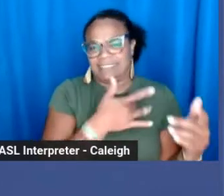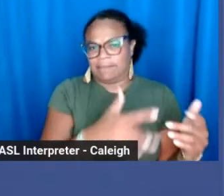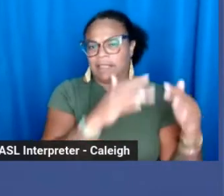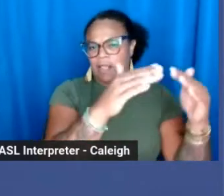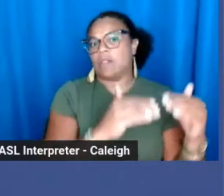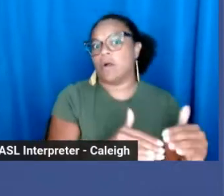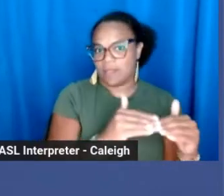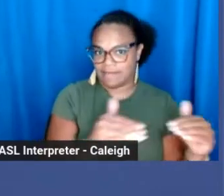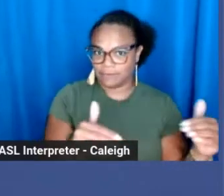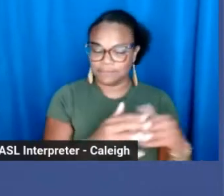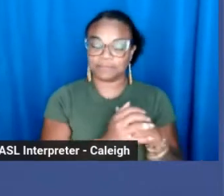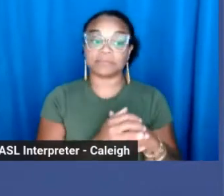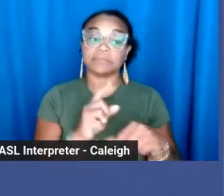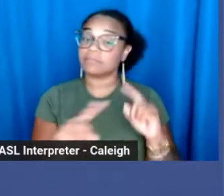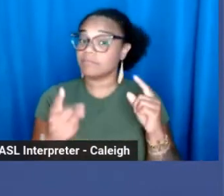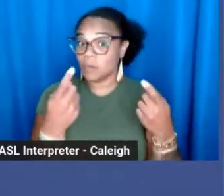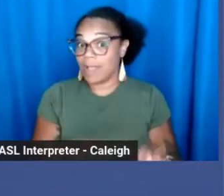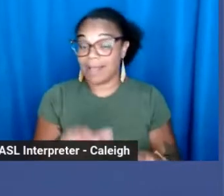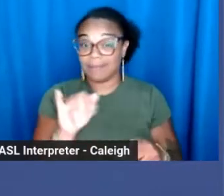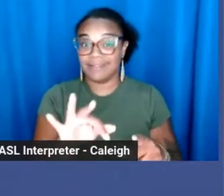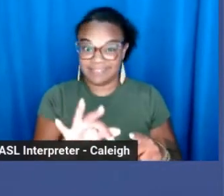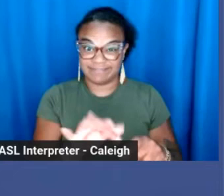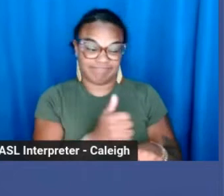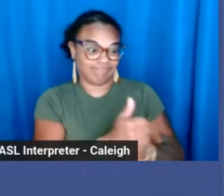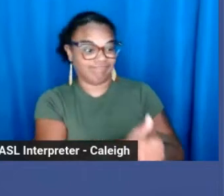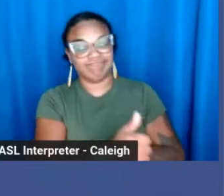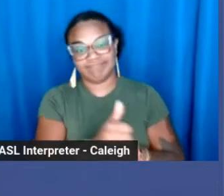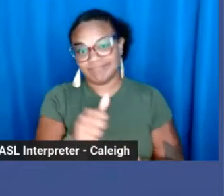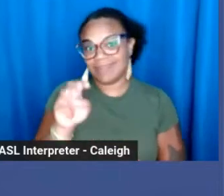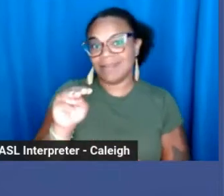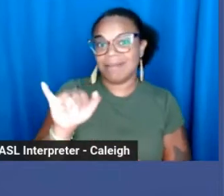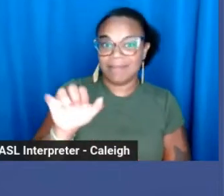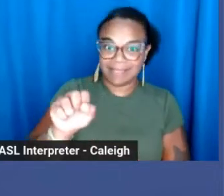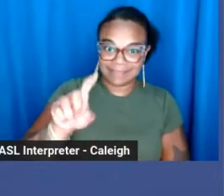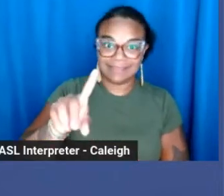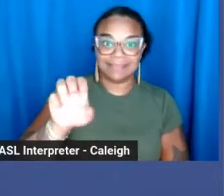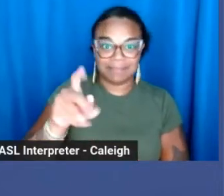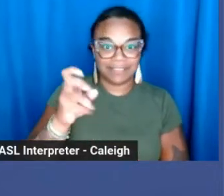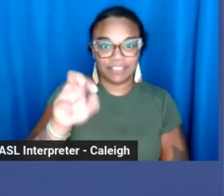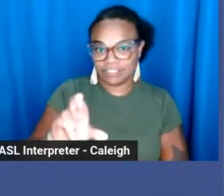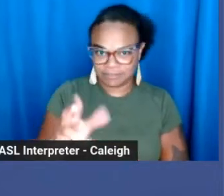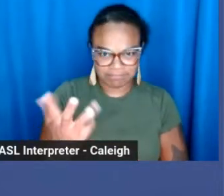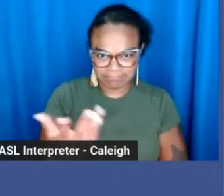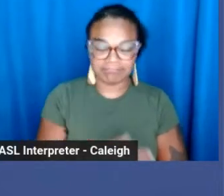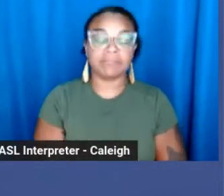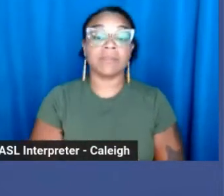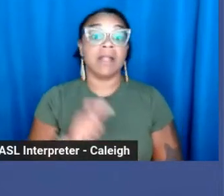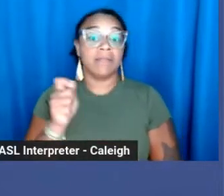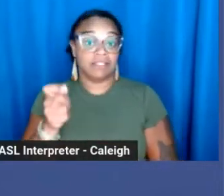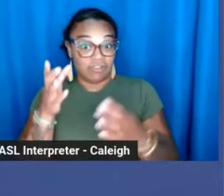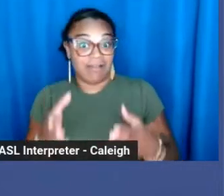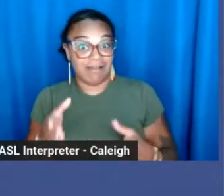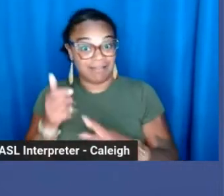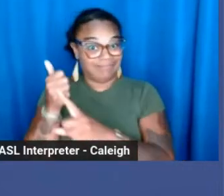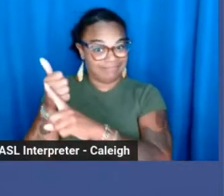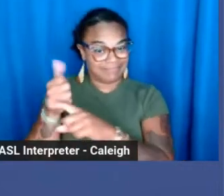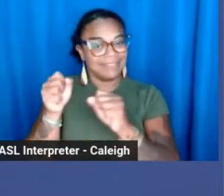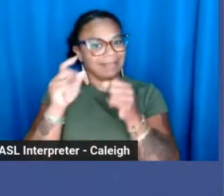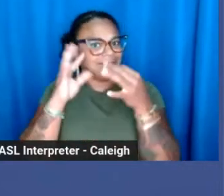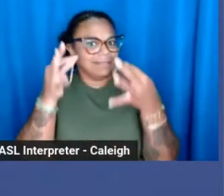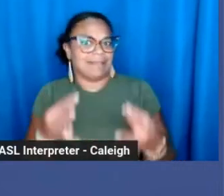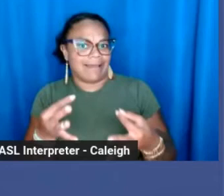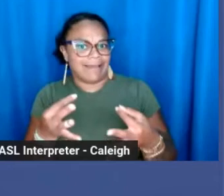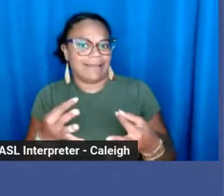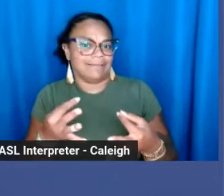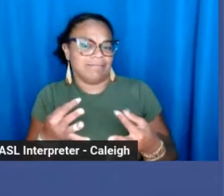But what happens when you get a misdemeanor, a conviction, is that the judge can decide basically what your